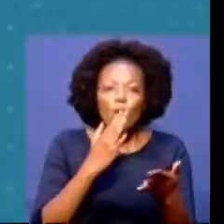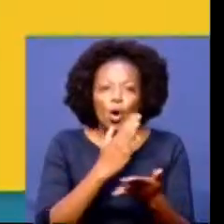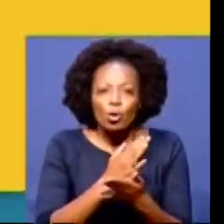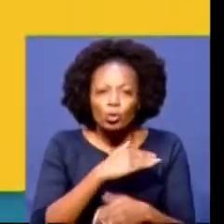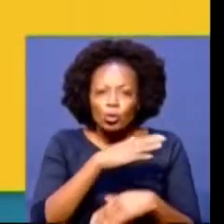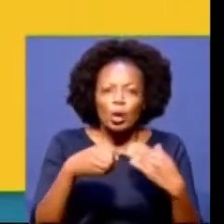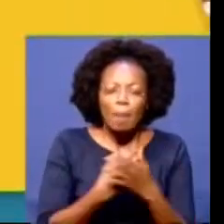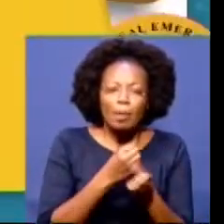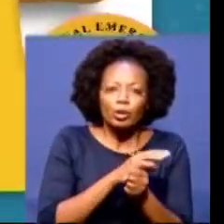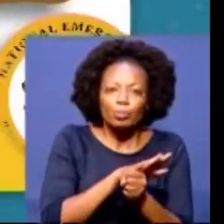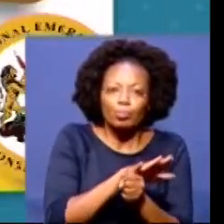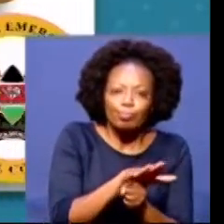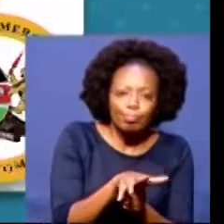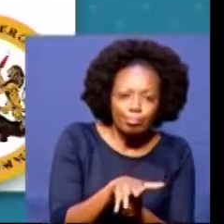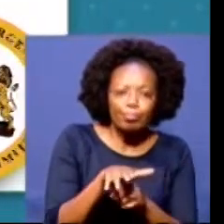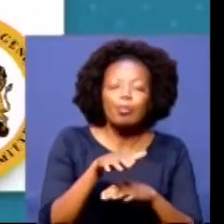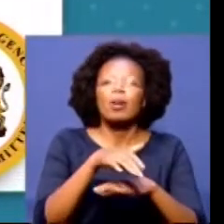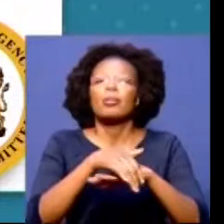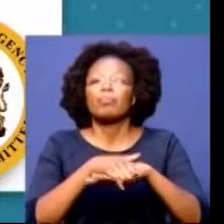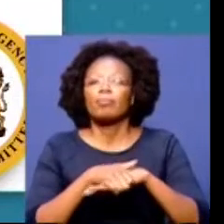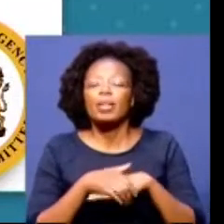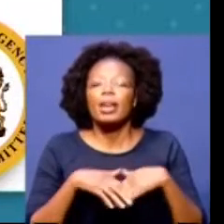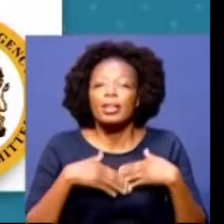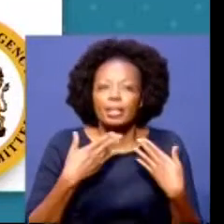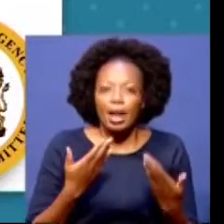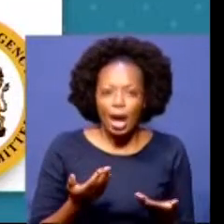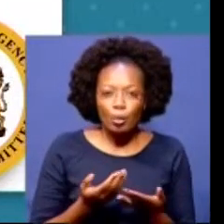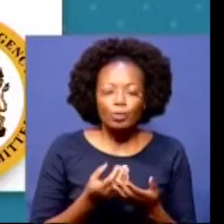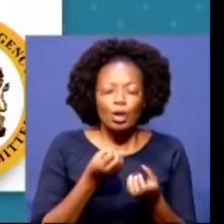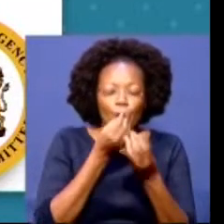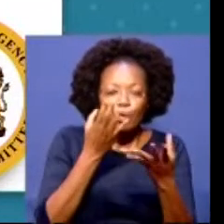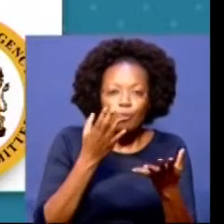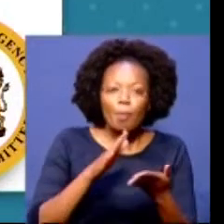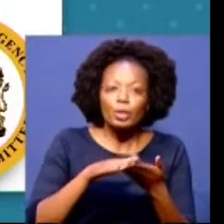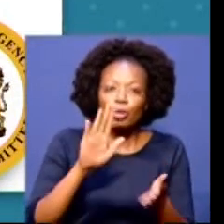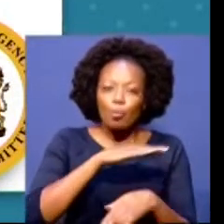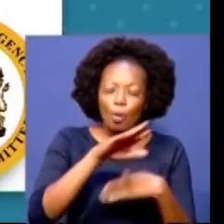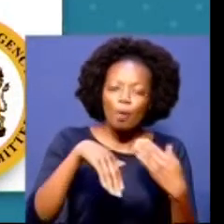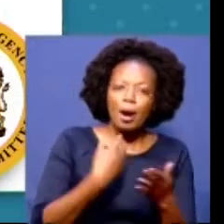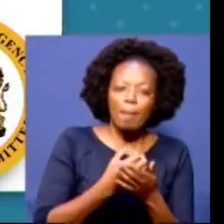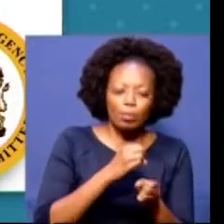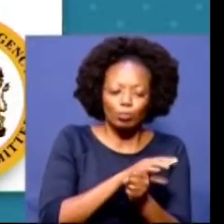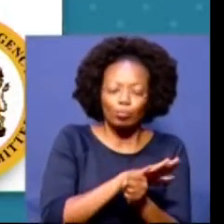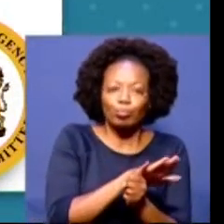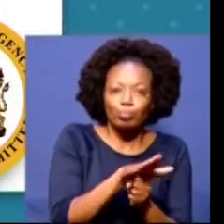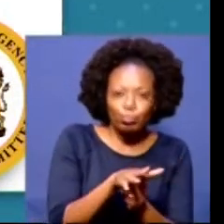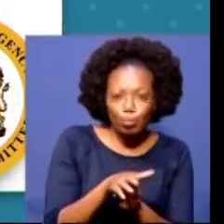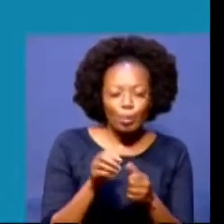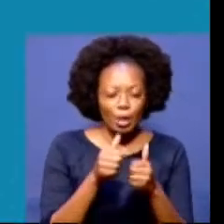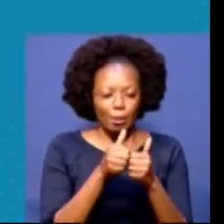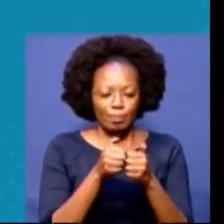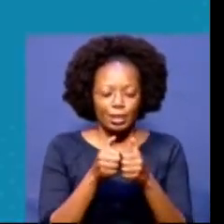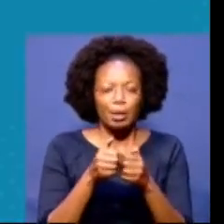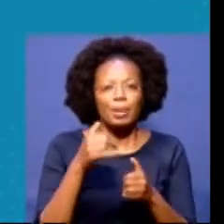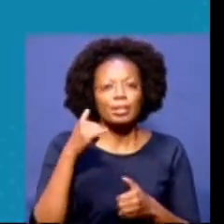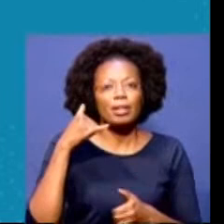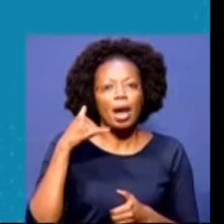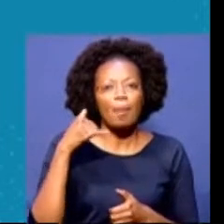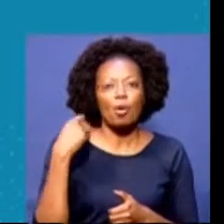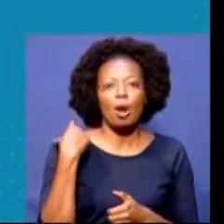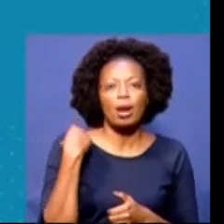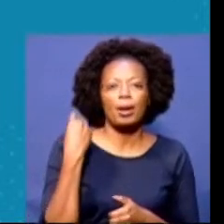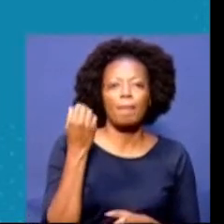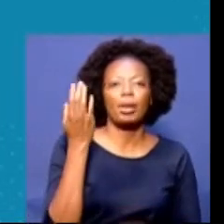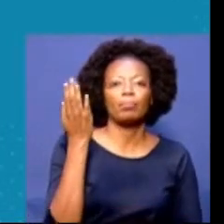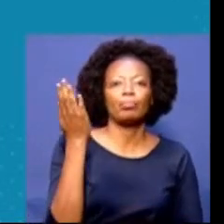Pata habari kuhusu COVID-19 kupitia vianzo vina vio aminika. Piga 719